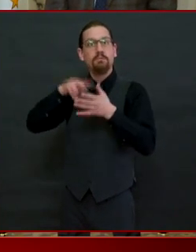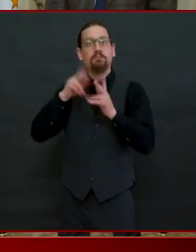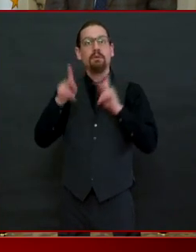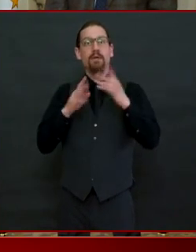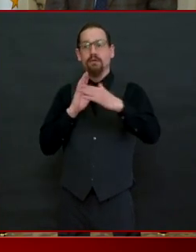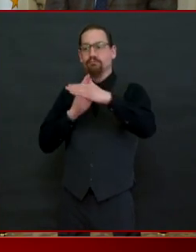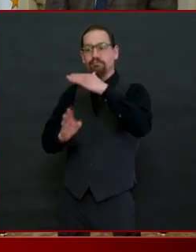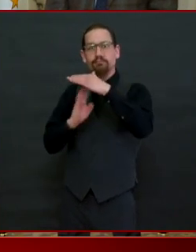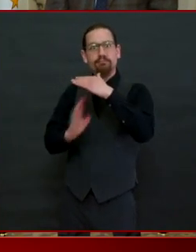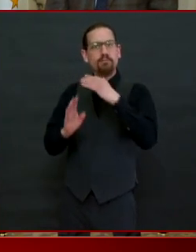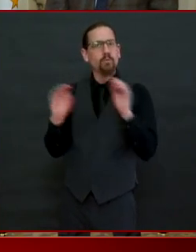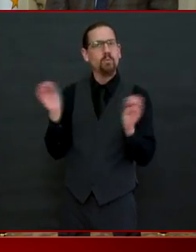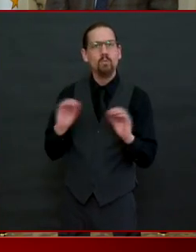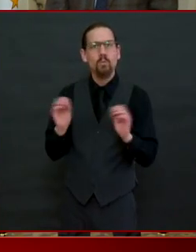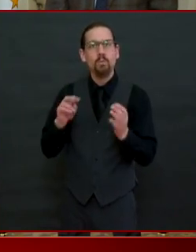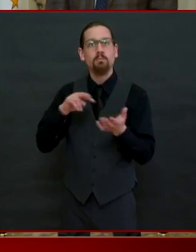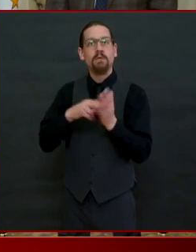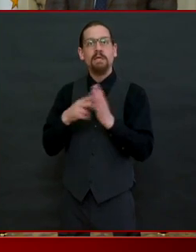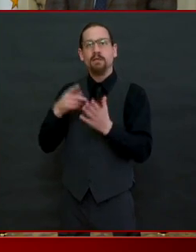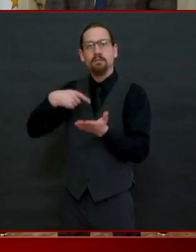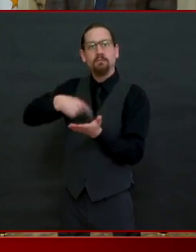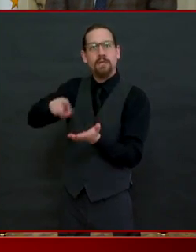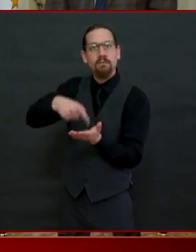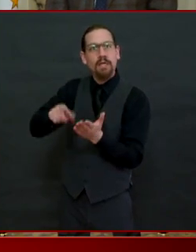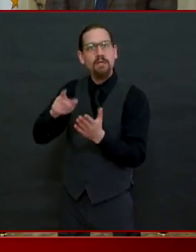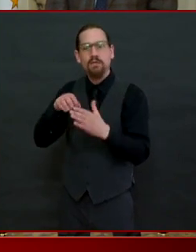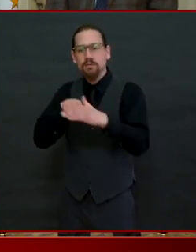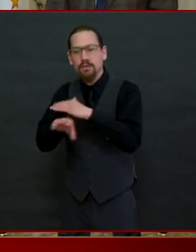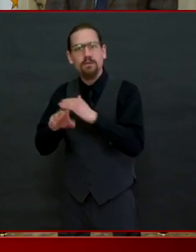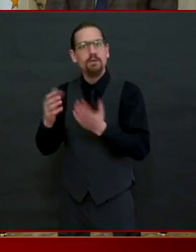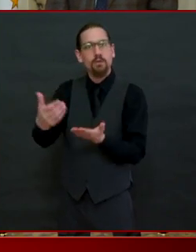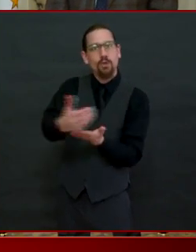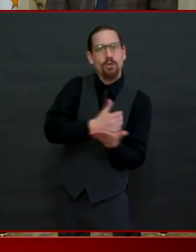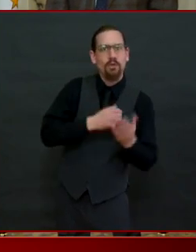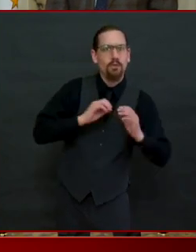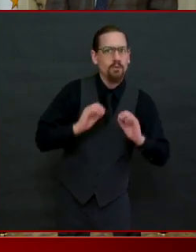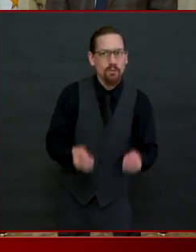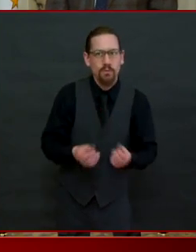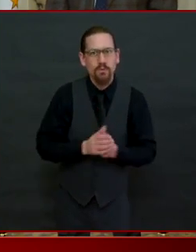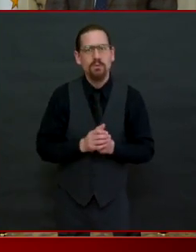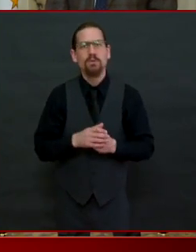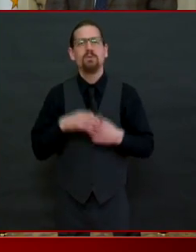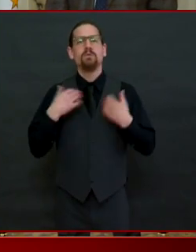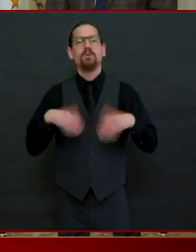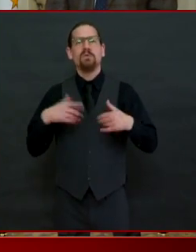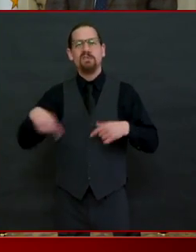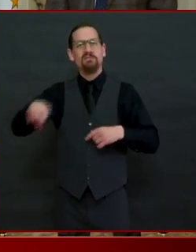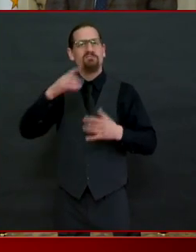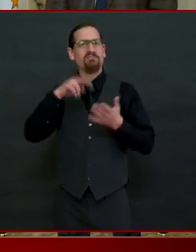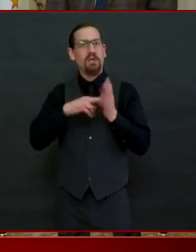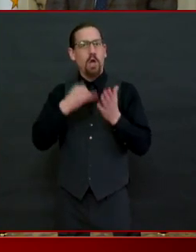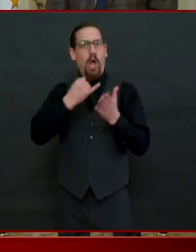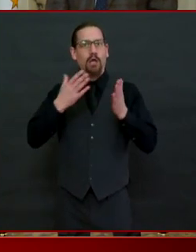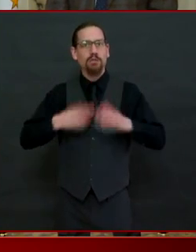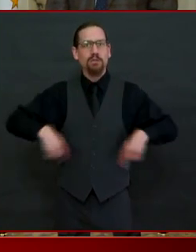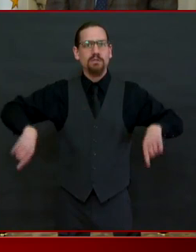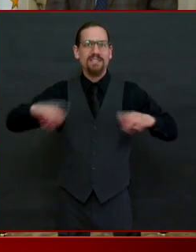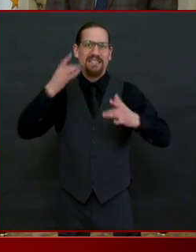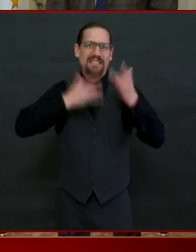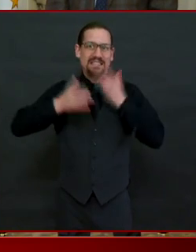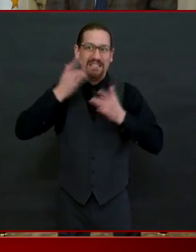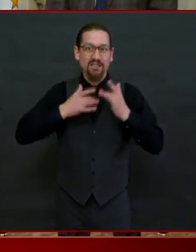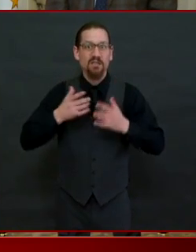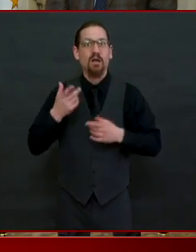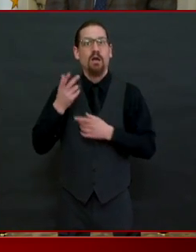that we are dealing with thankfully we have expanded unemployment insurance benefits and i would encourage every one of you